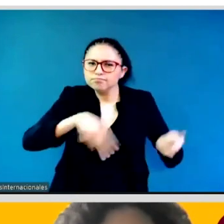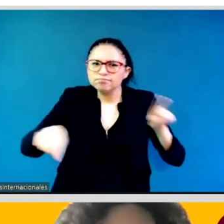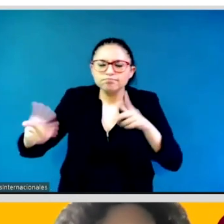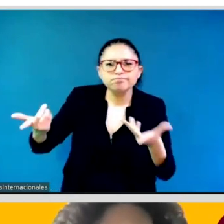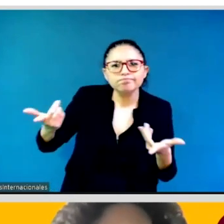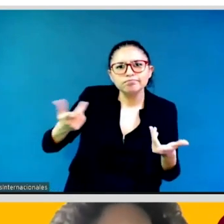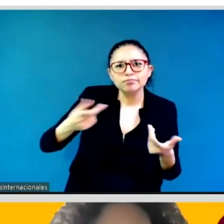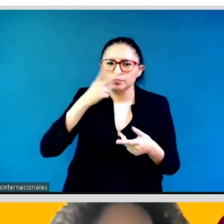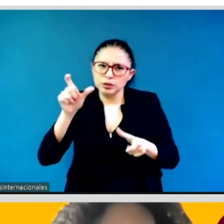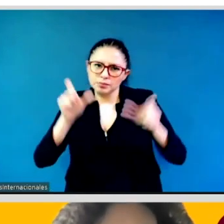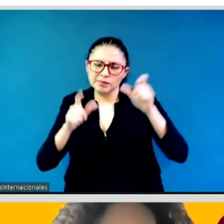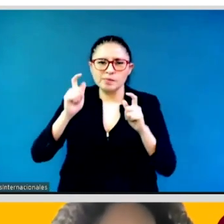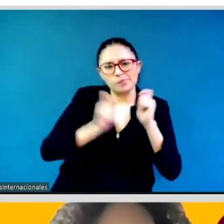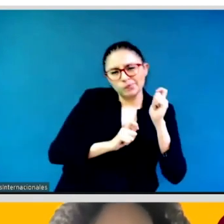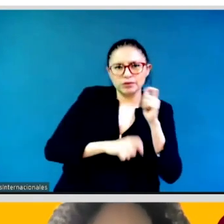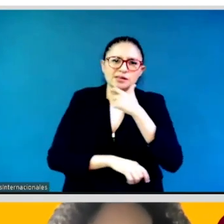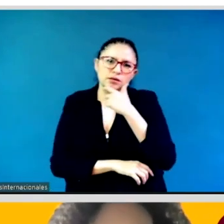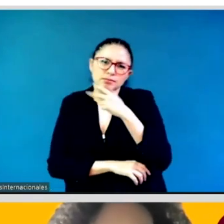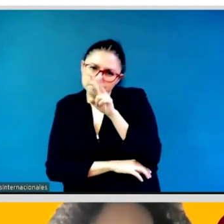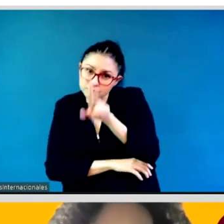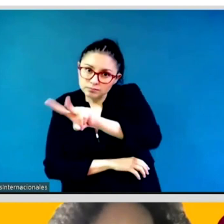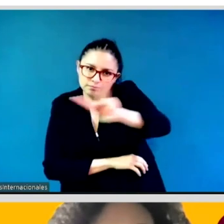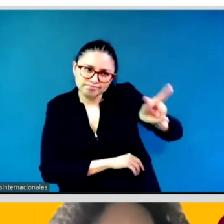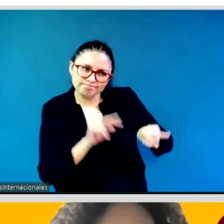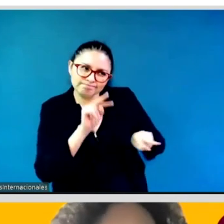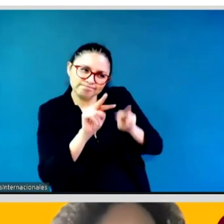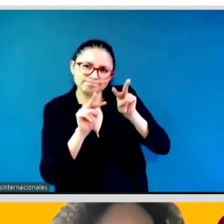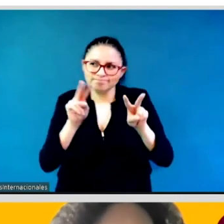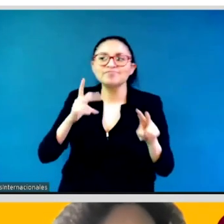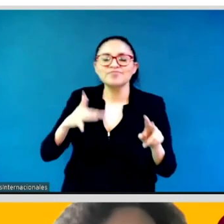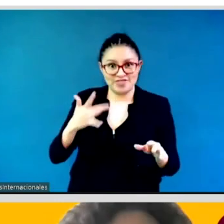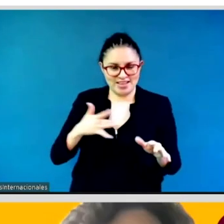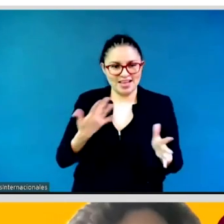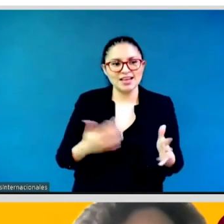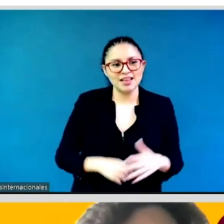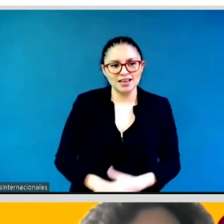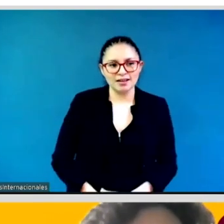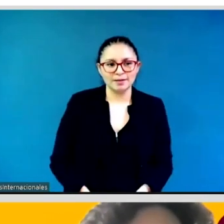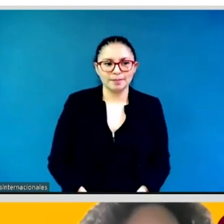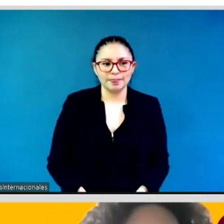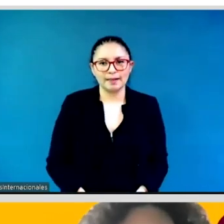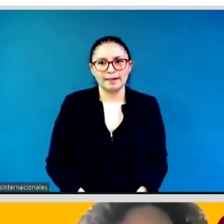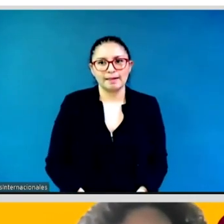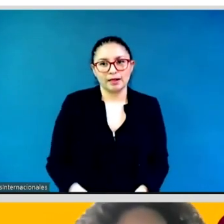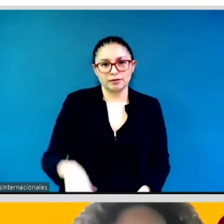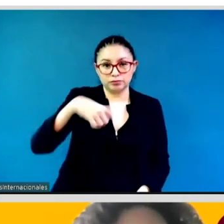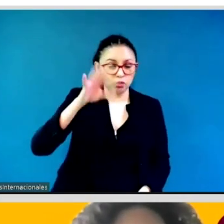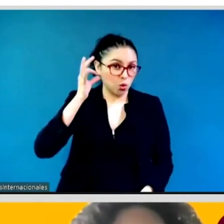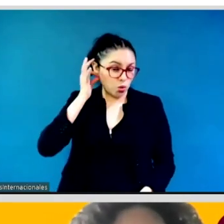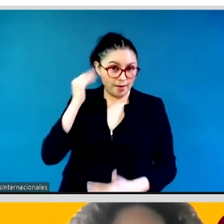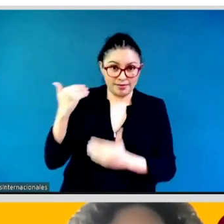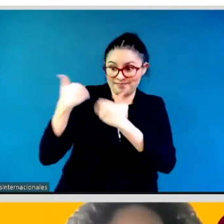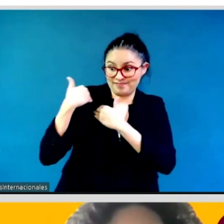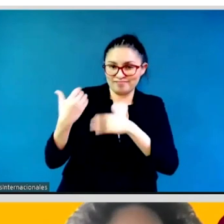the action coalition leaders in this group, to strengthen that blueprint between now and the